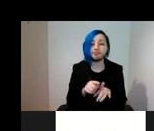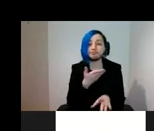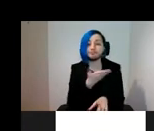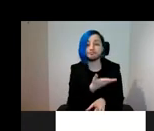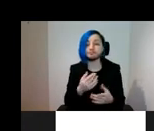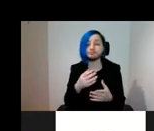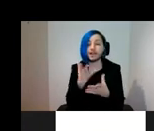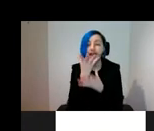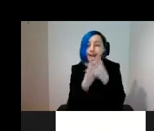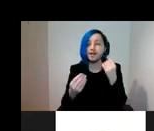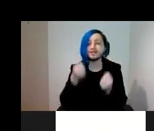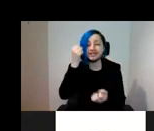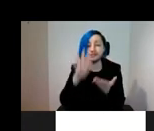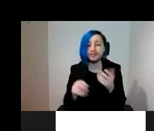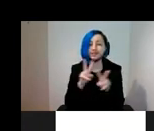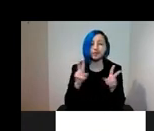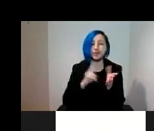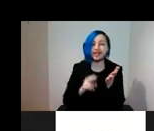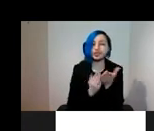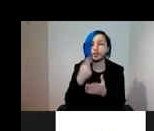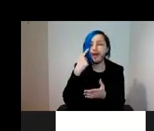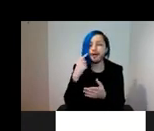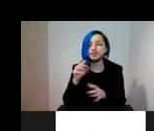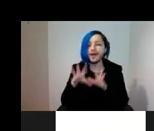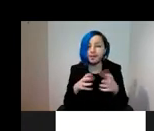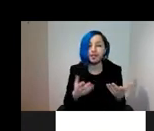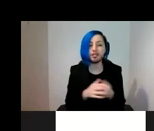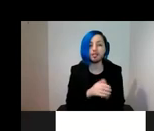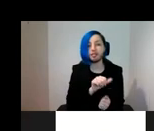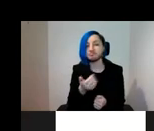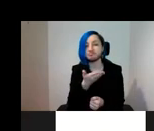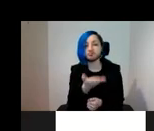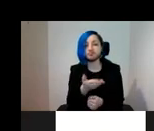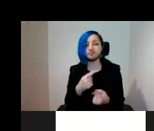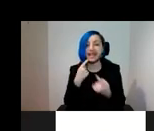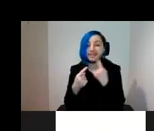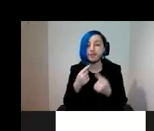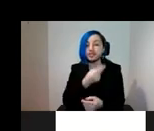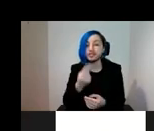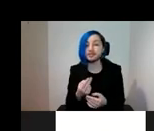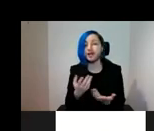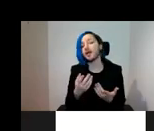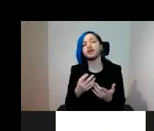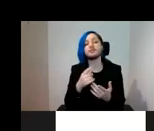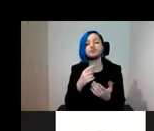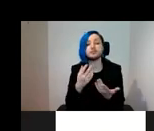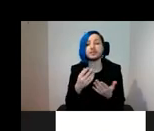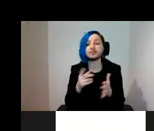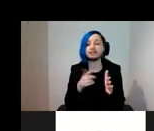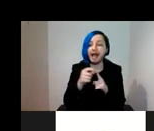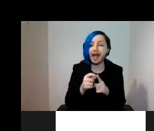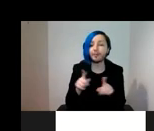experience of viewing nature through animals' eyes, a piece of information design that consists of an app and an additional printed